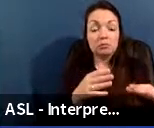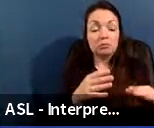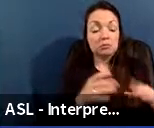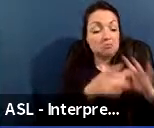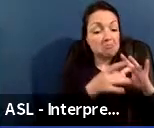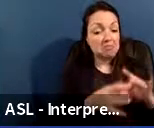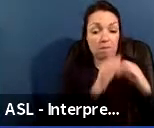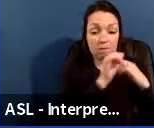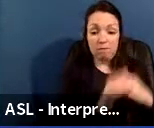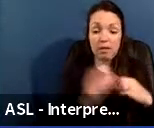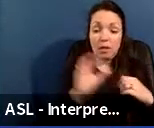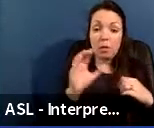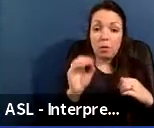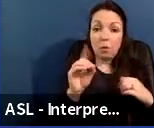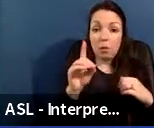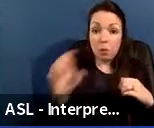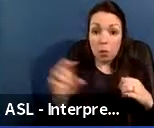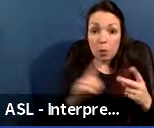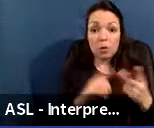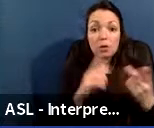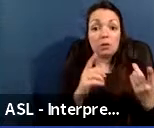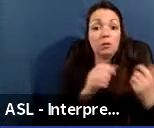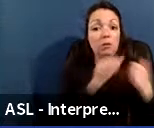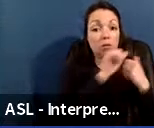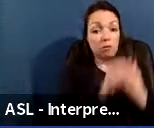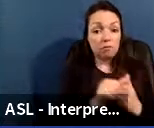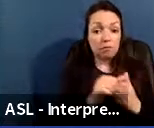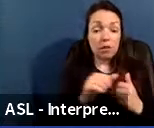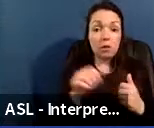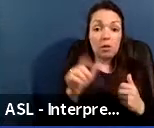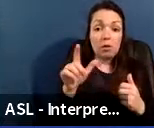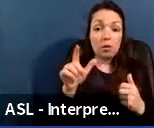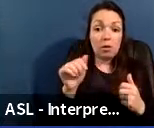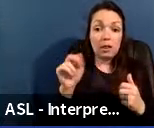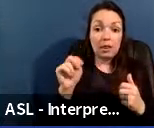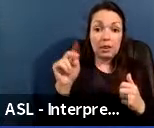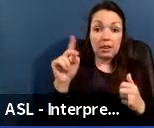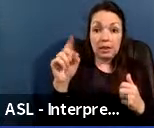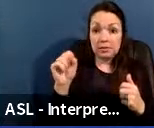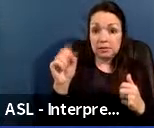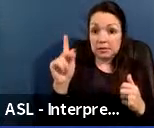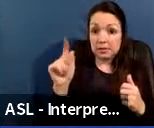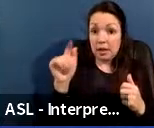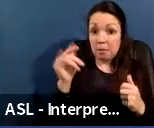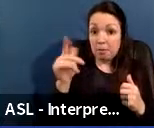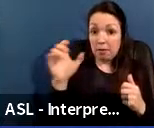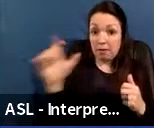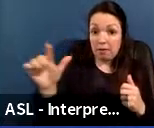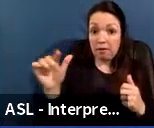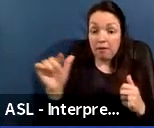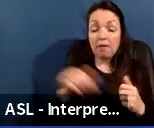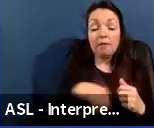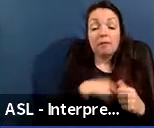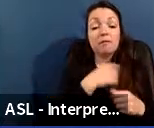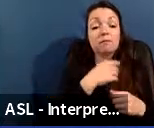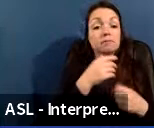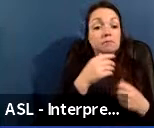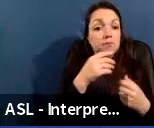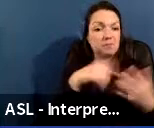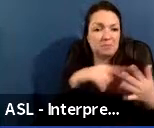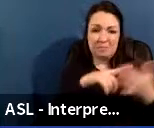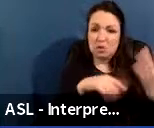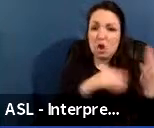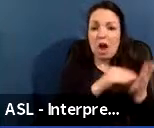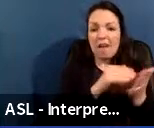with ordinances for landscaping and stormwater retention, to name a few. And these items often come at a very high price